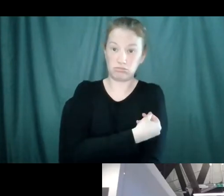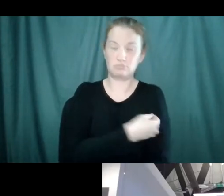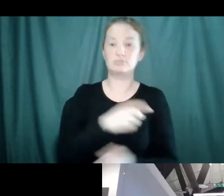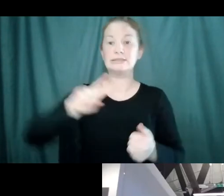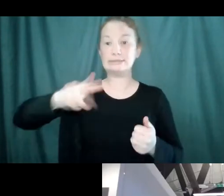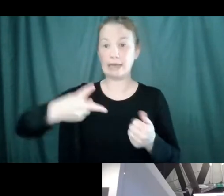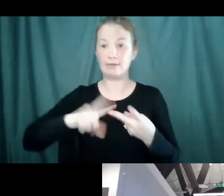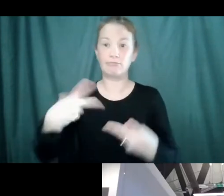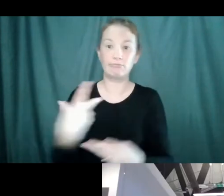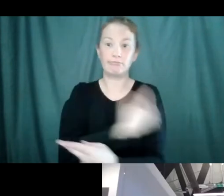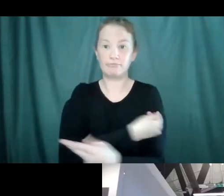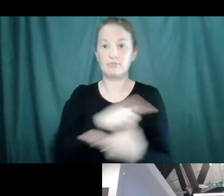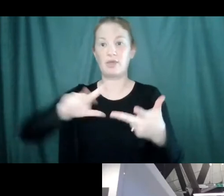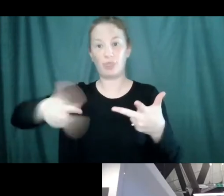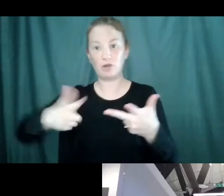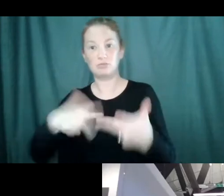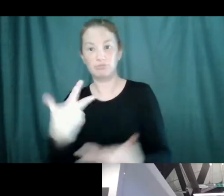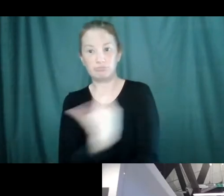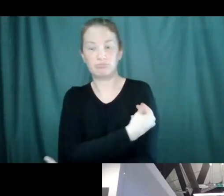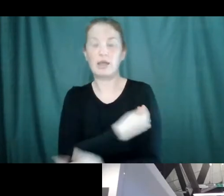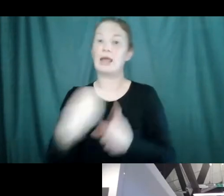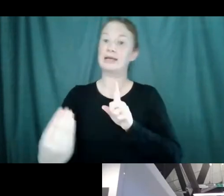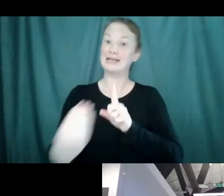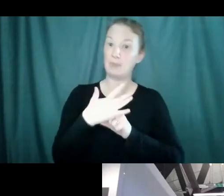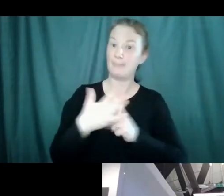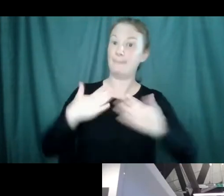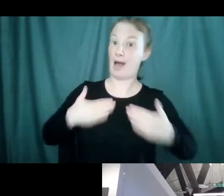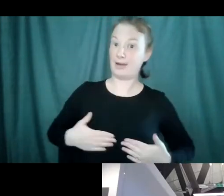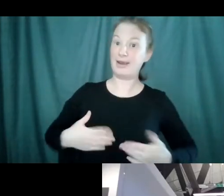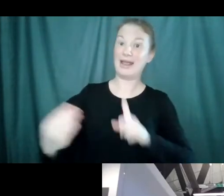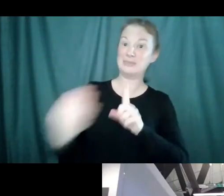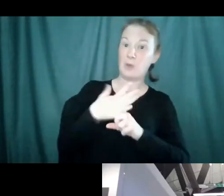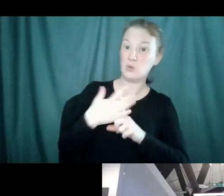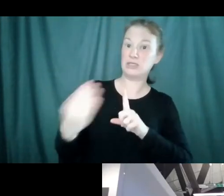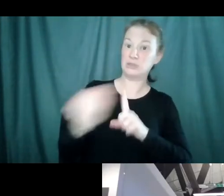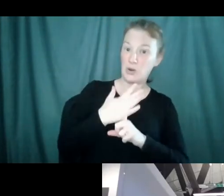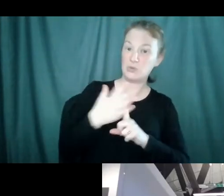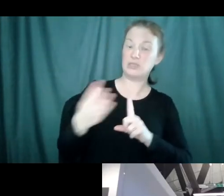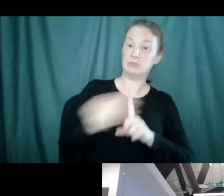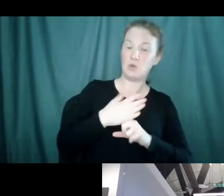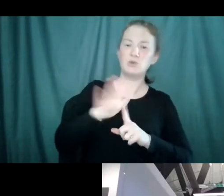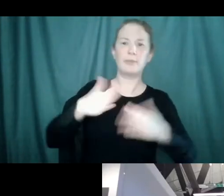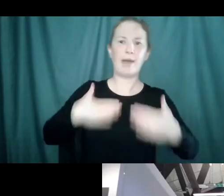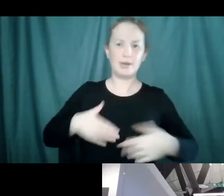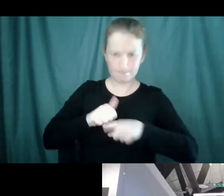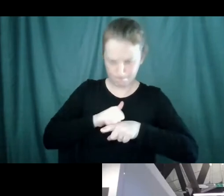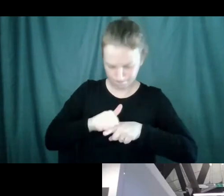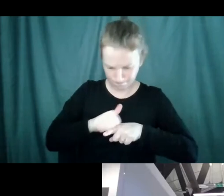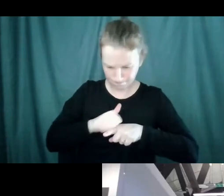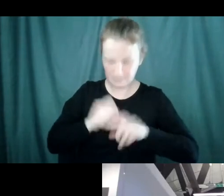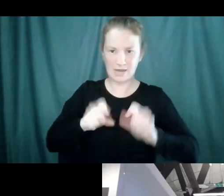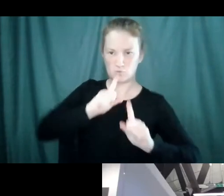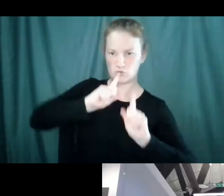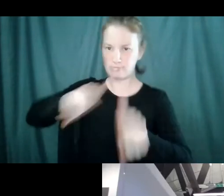another booster. And every time you get another exposure, your immune system gets trained to respond to that germ more strongly.